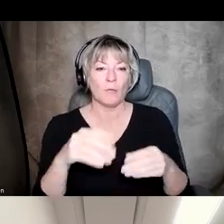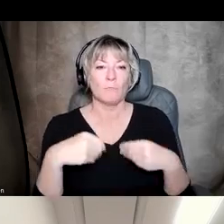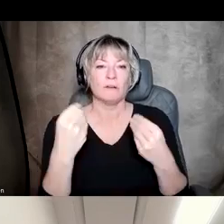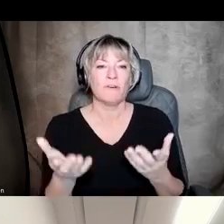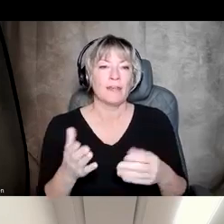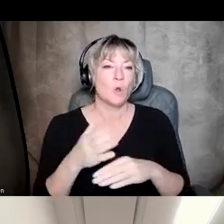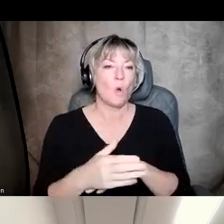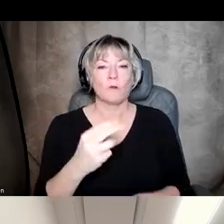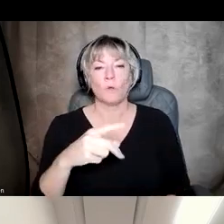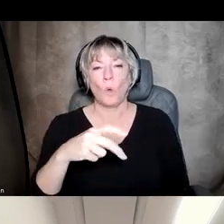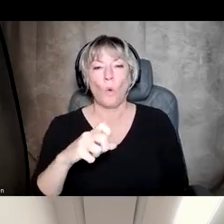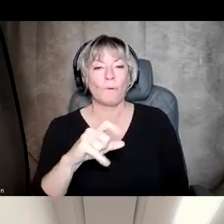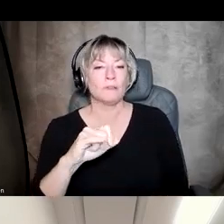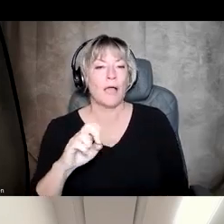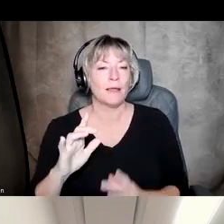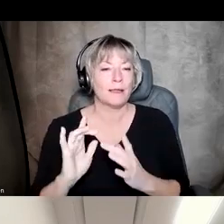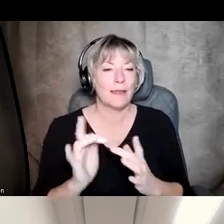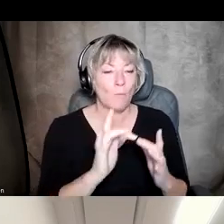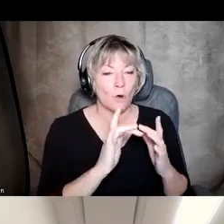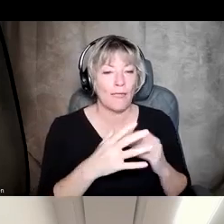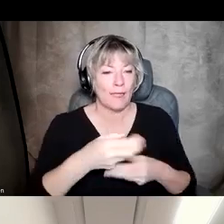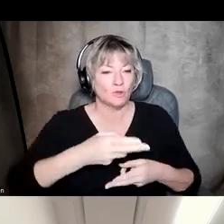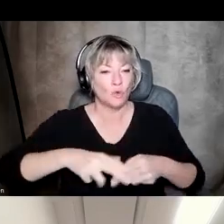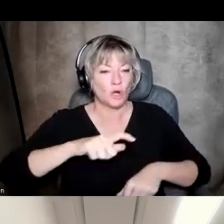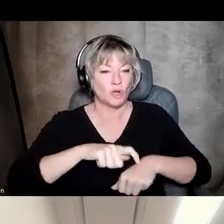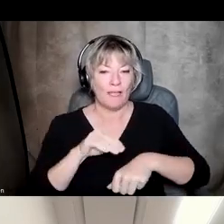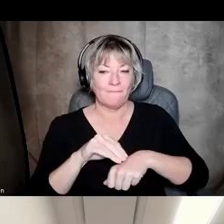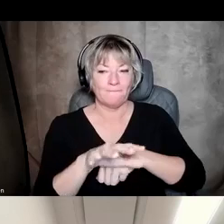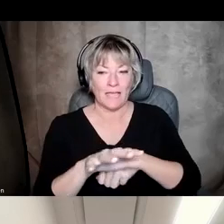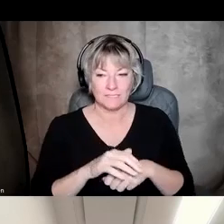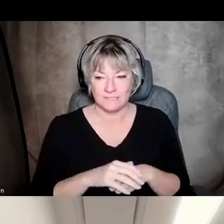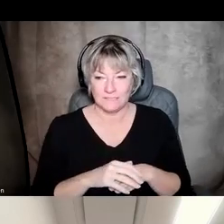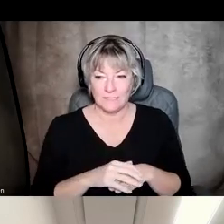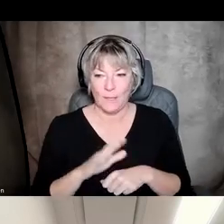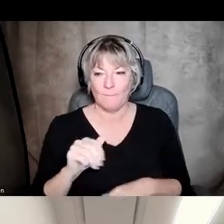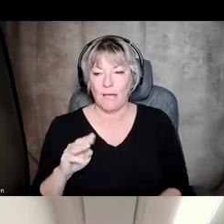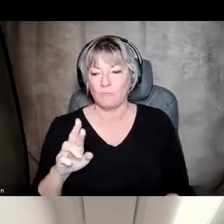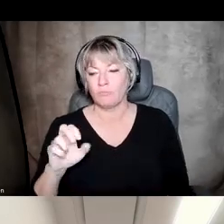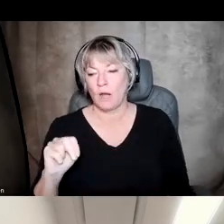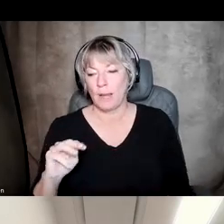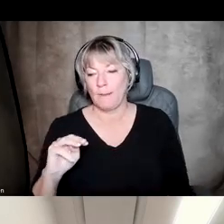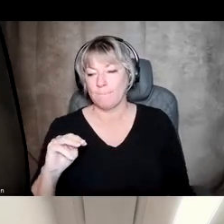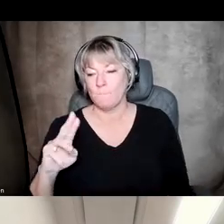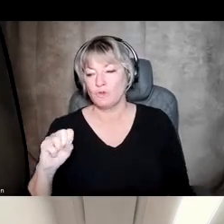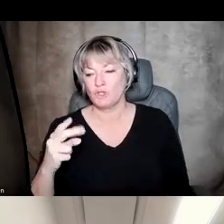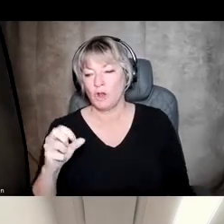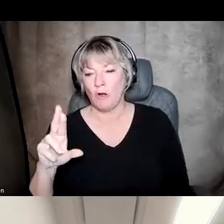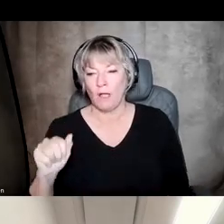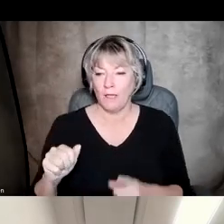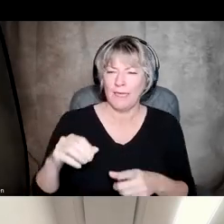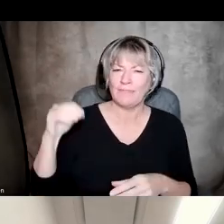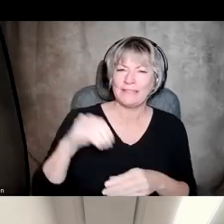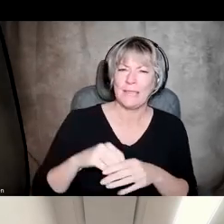the Hopeline network and its short-term effects by, with, by Brian Mishara. This was the very Missonian,